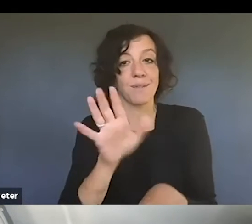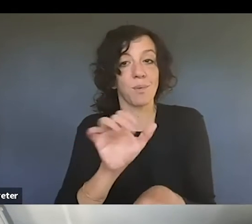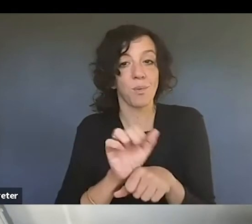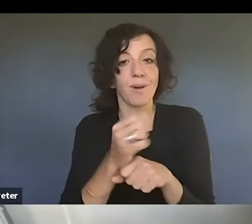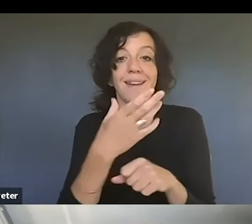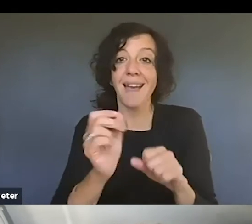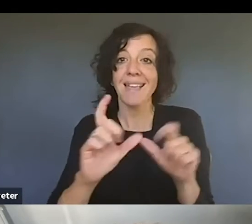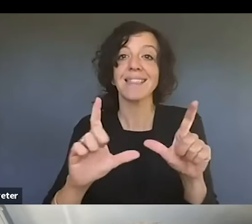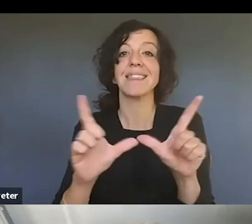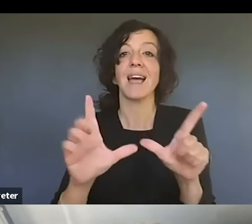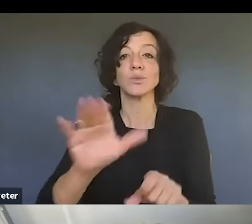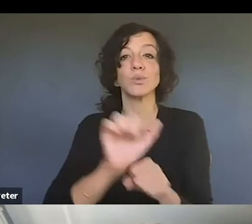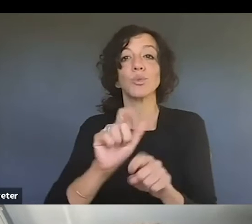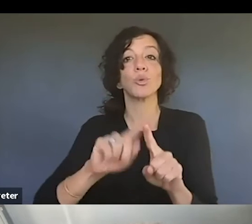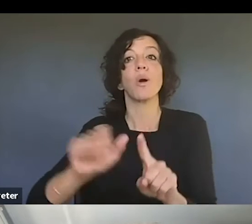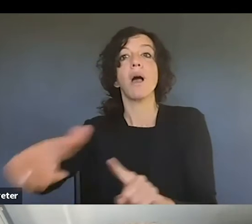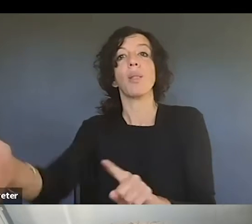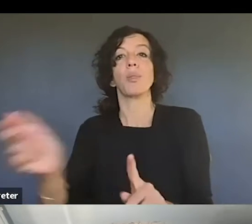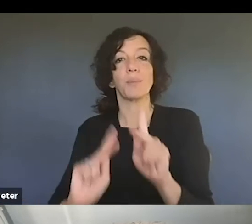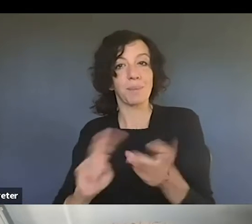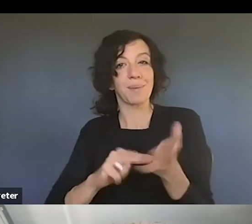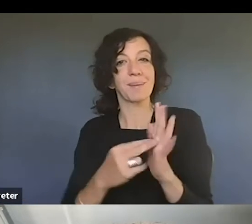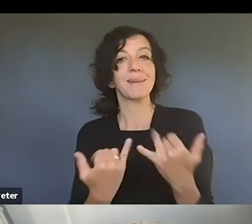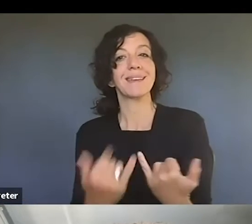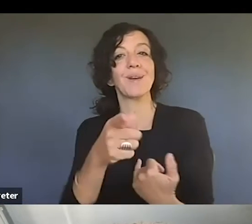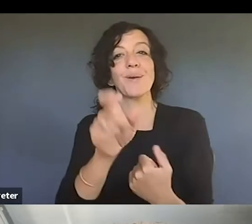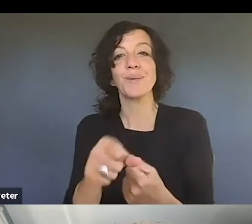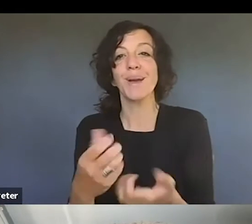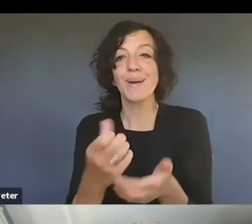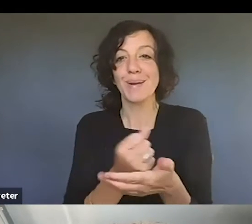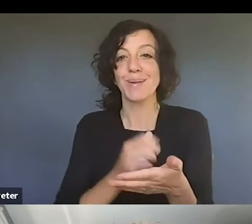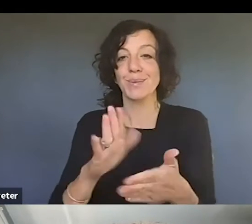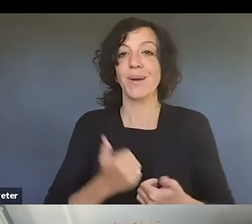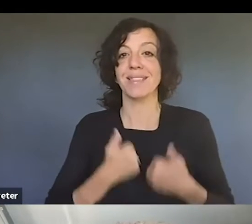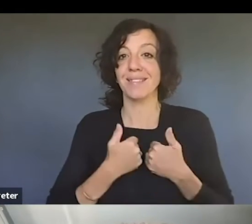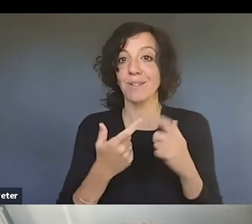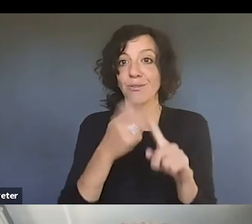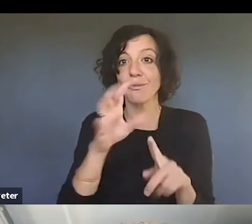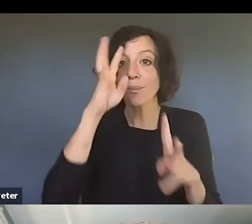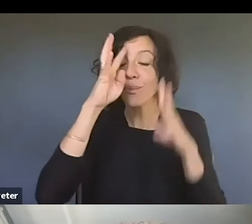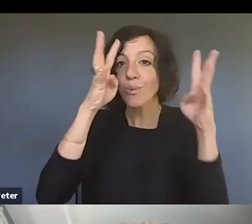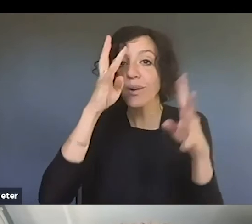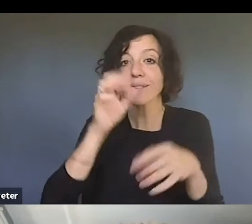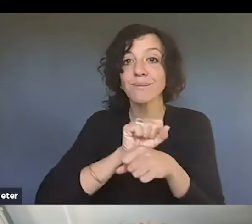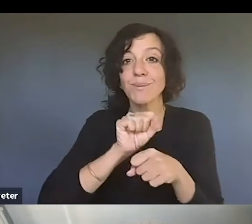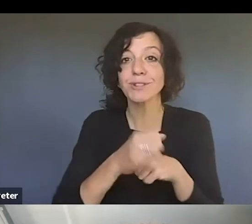work to other people to earn a living from your creative, uh, pursuits. Um,